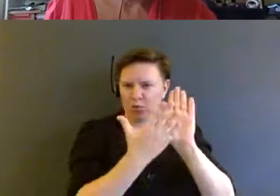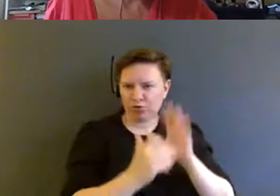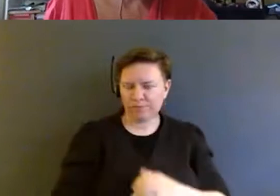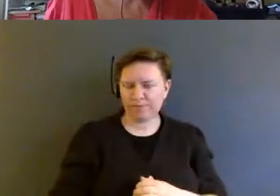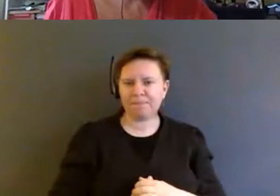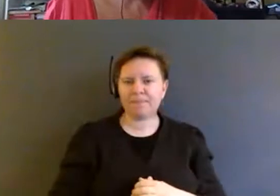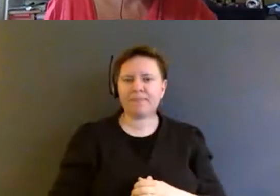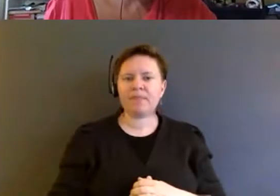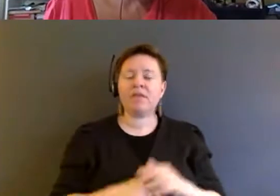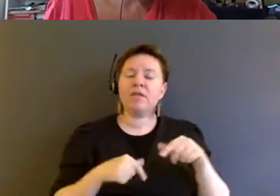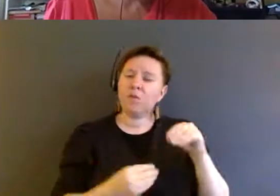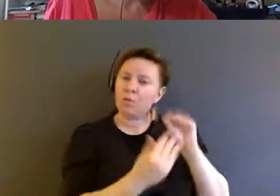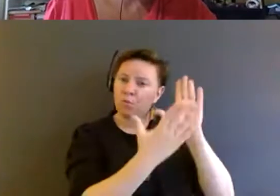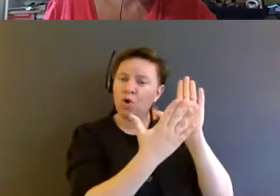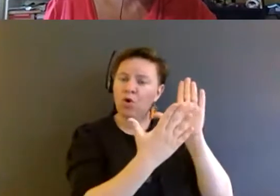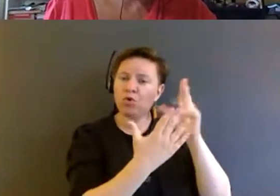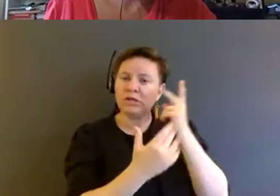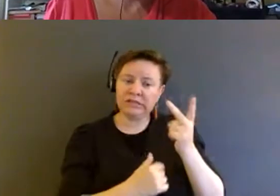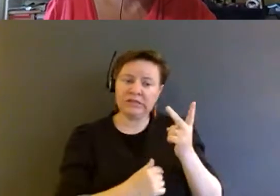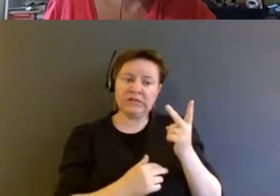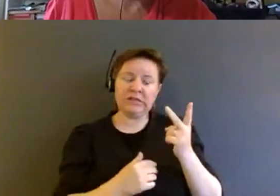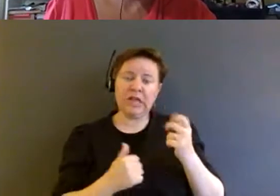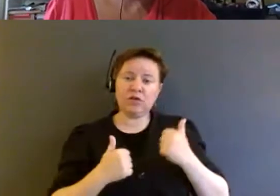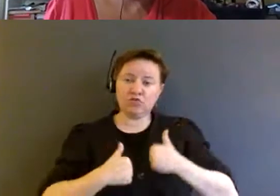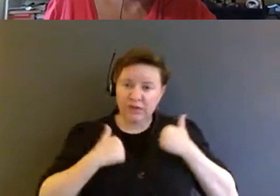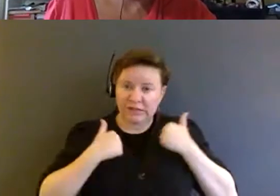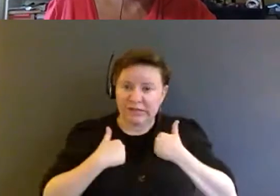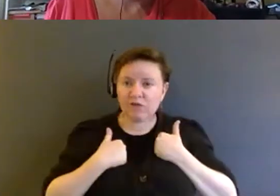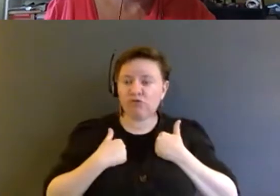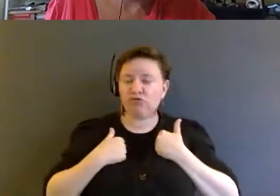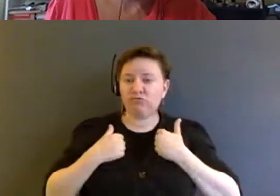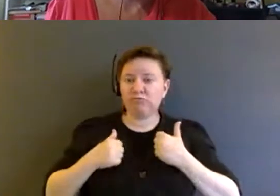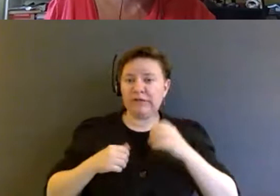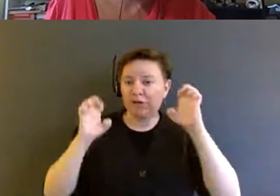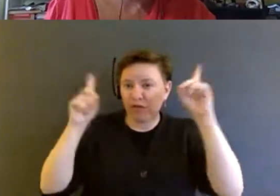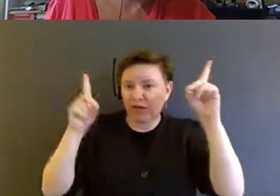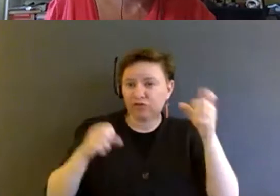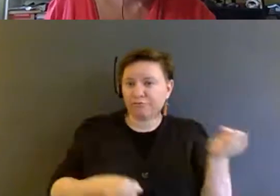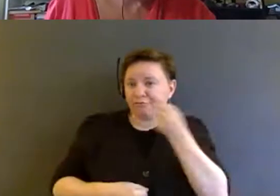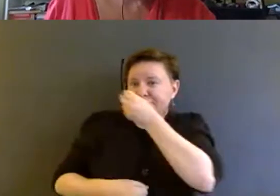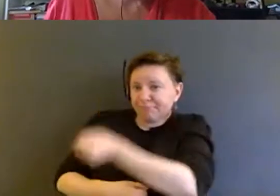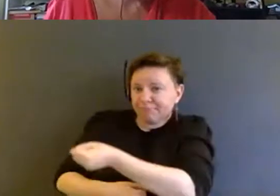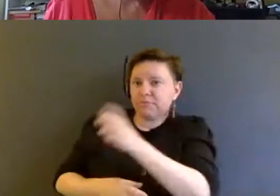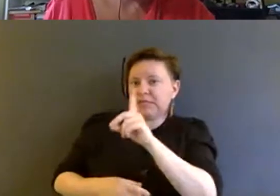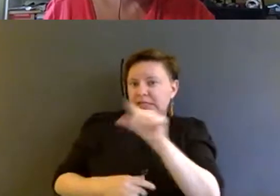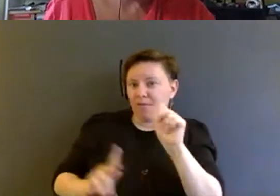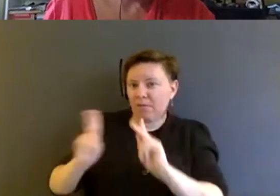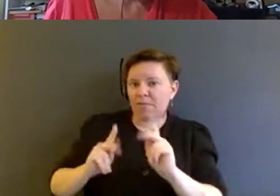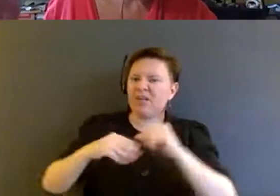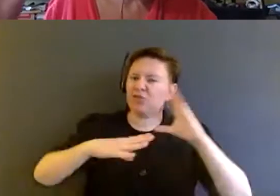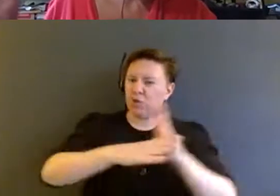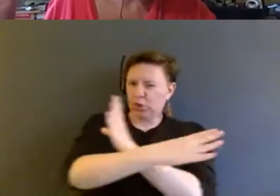This approach views residential and educational placement of disabled people as a continuum,